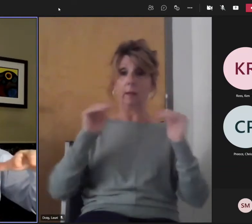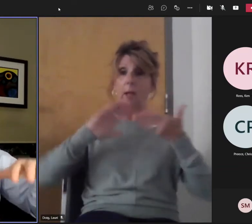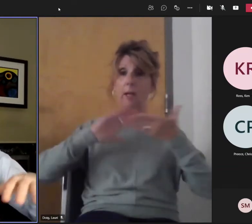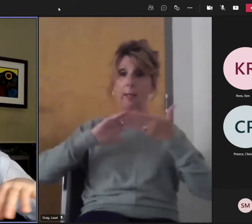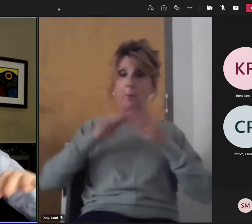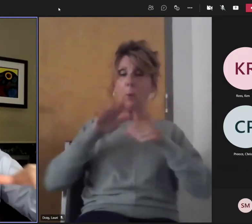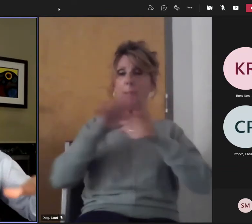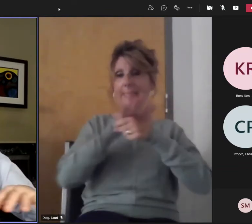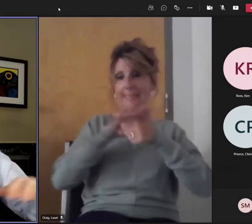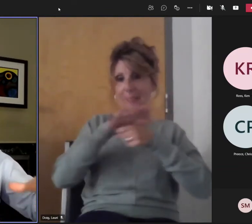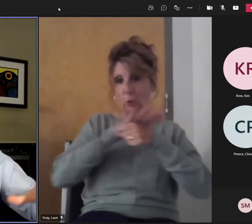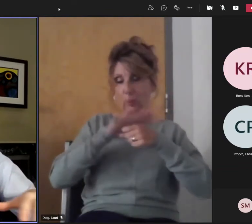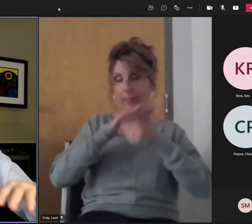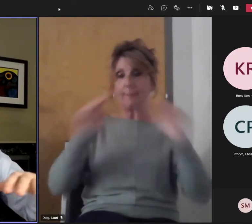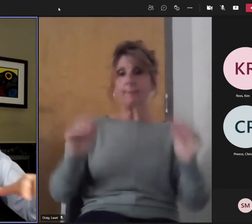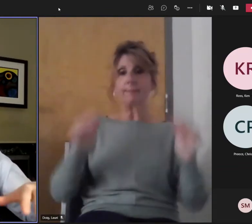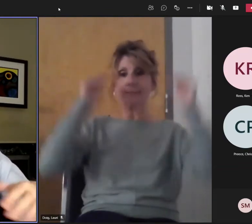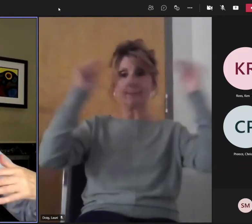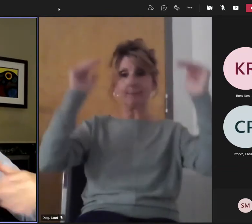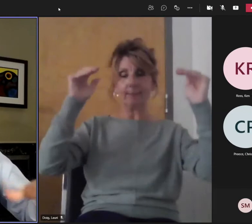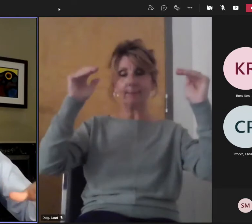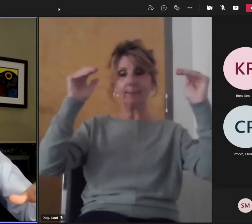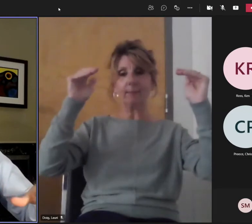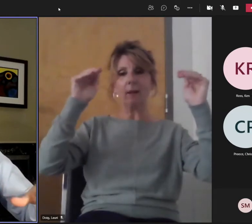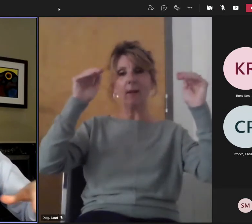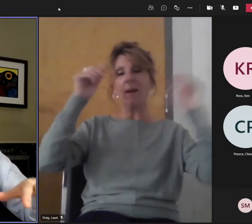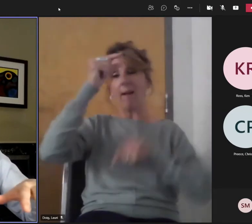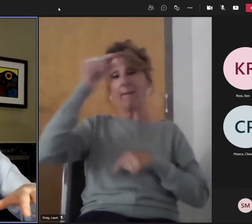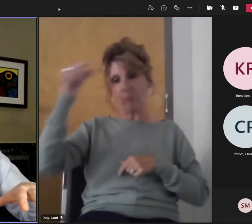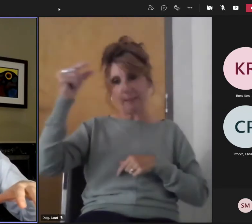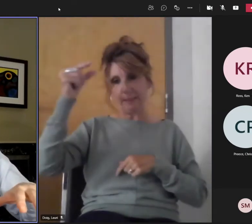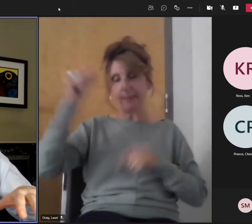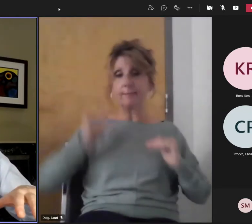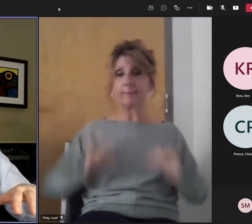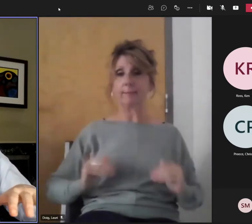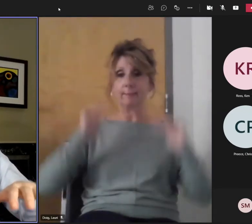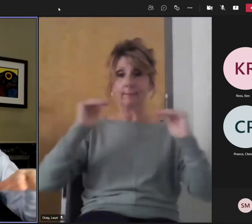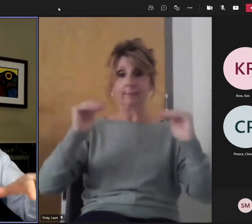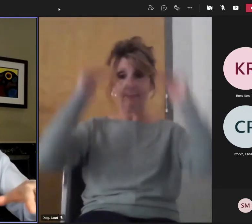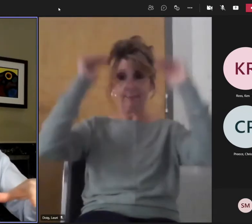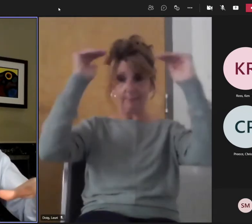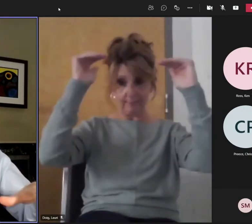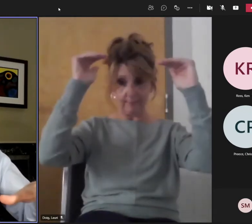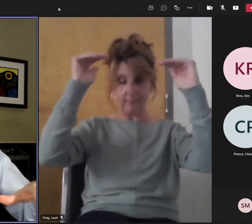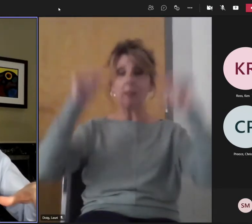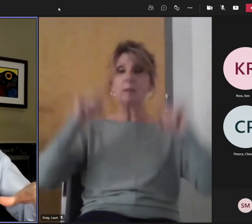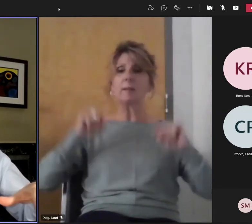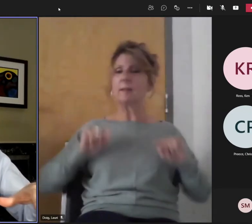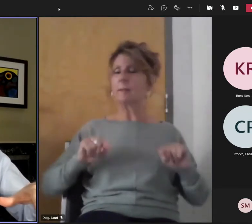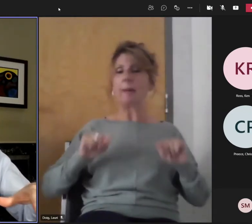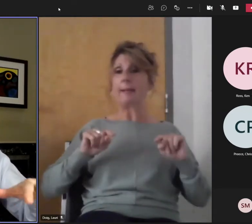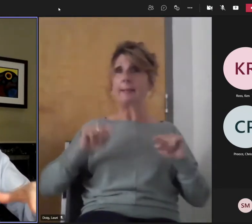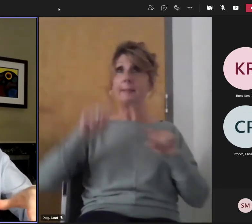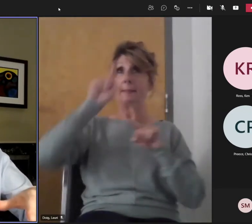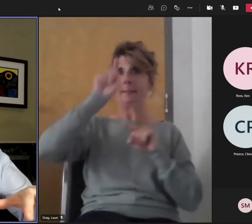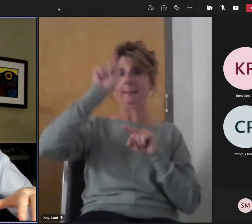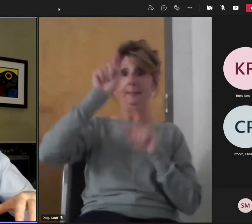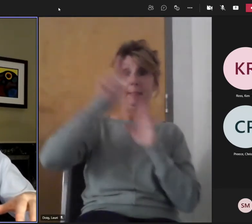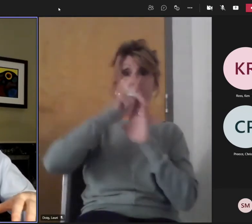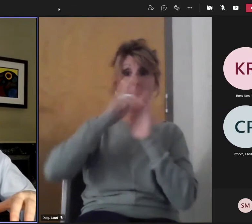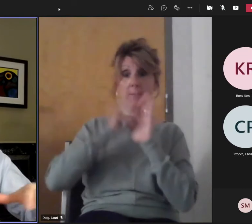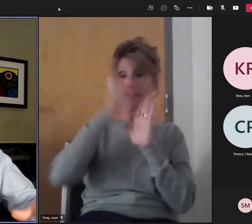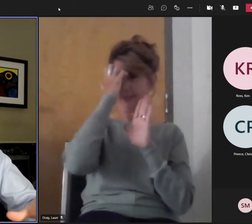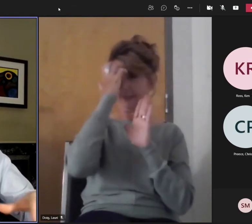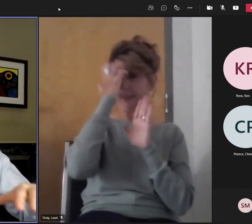start bubbling up combinations of this happening, which is what we're doing in deep learning, and you get you get to see it happening at a district